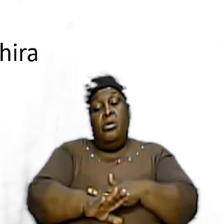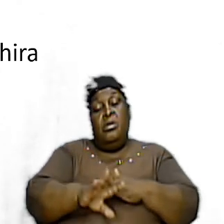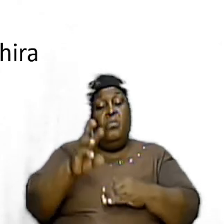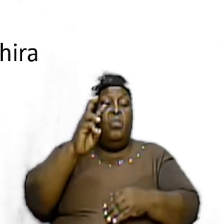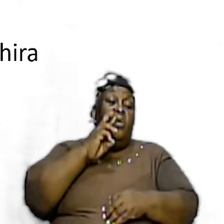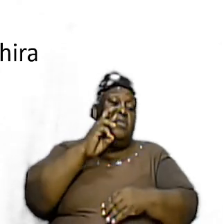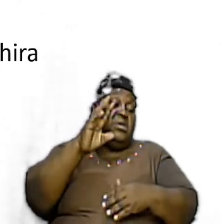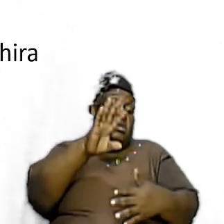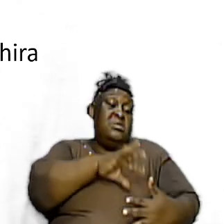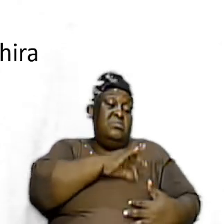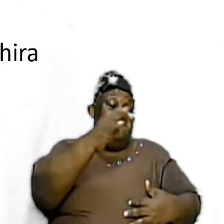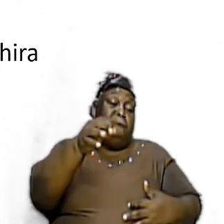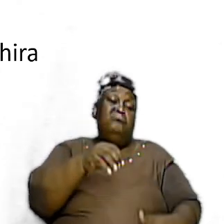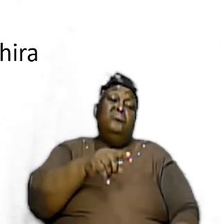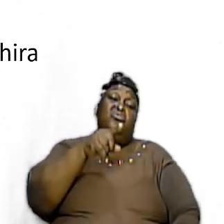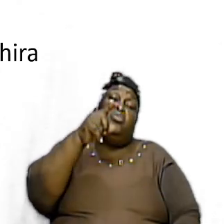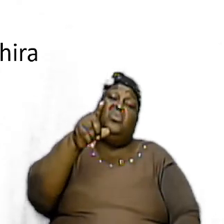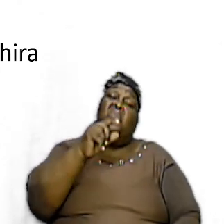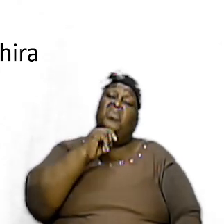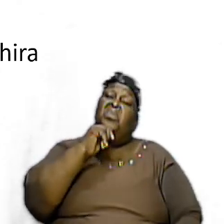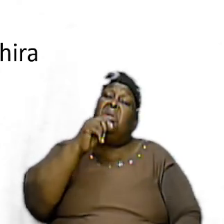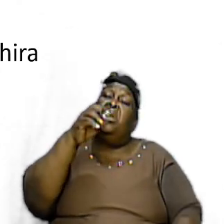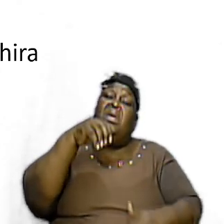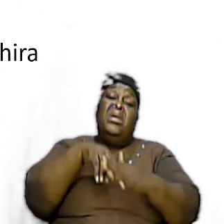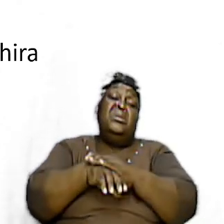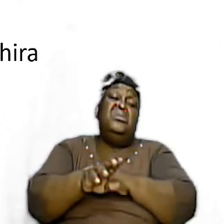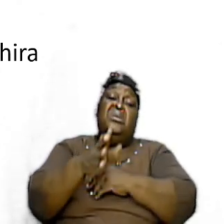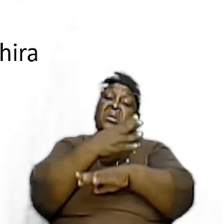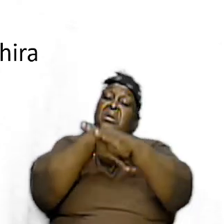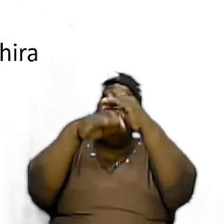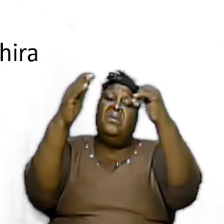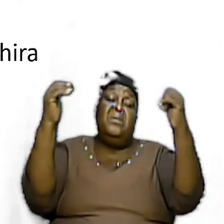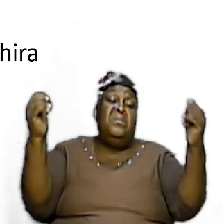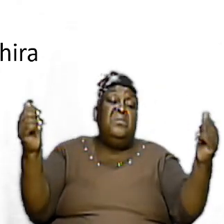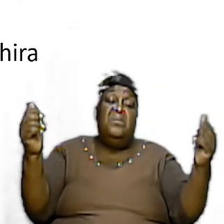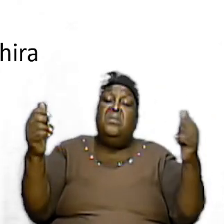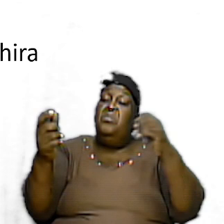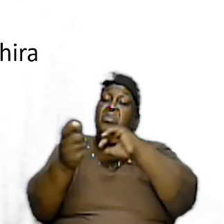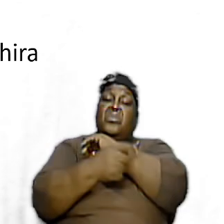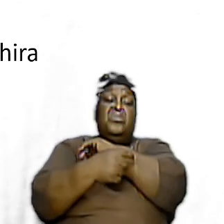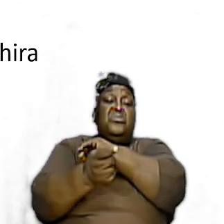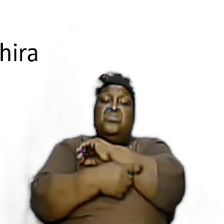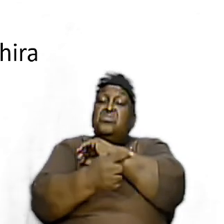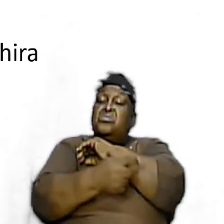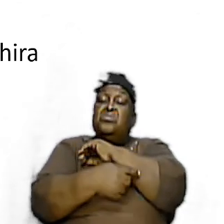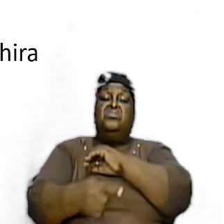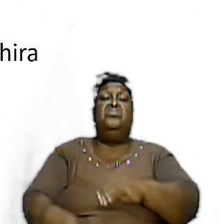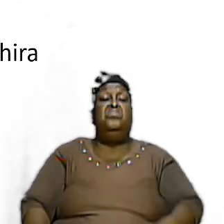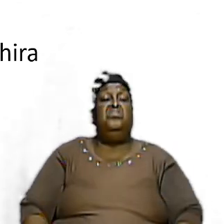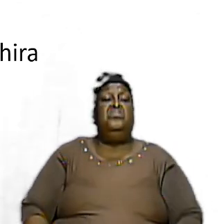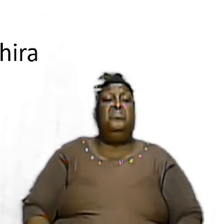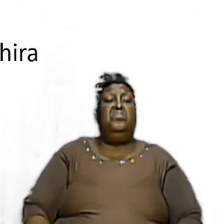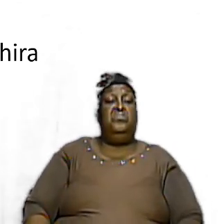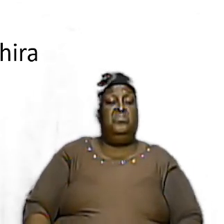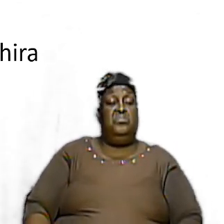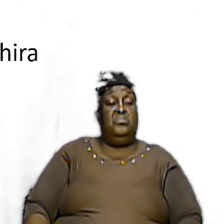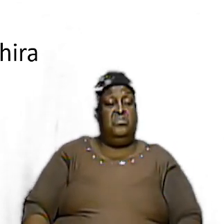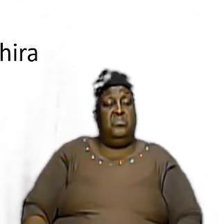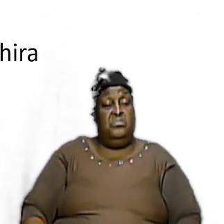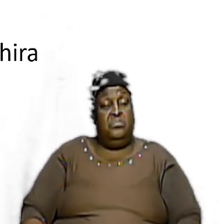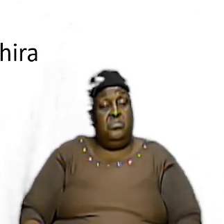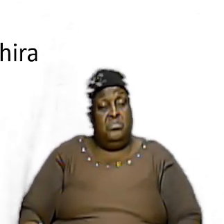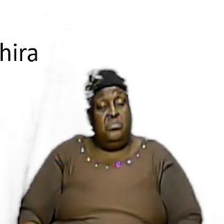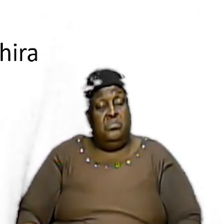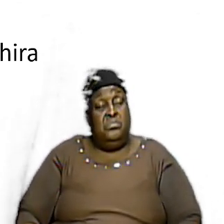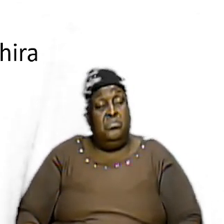of the spirit you will not enter the kingdom of God consequences I want us to understand I just put